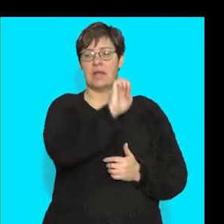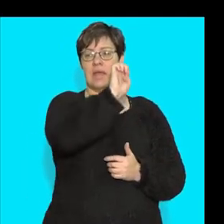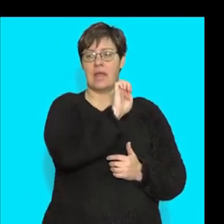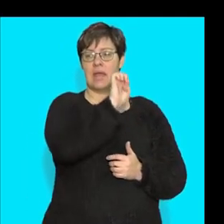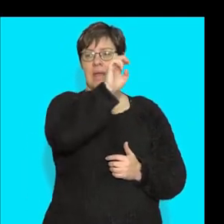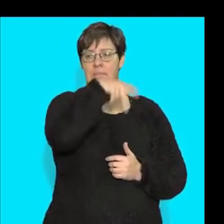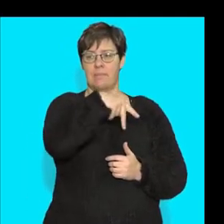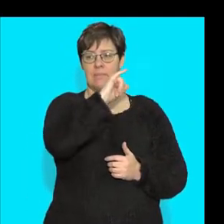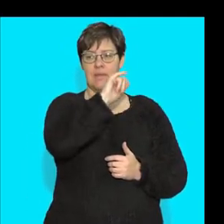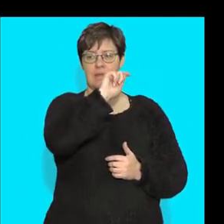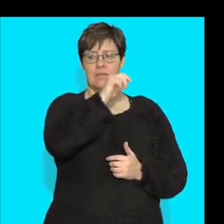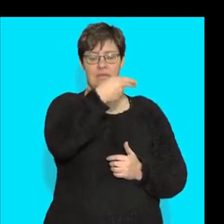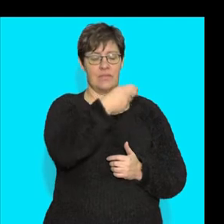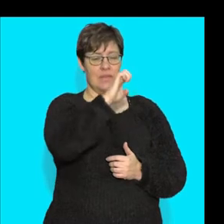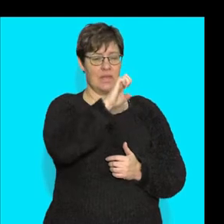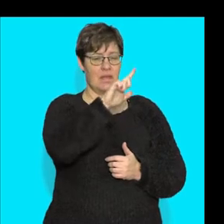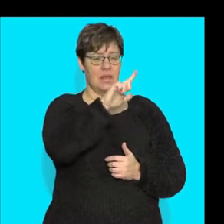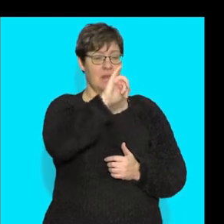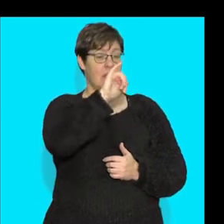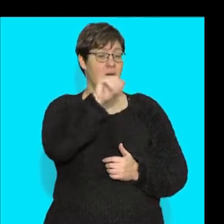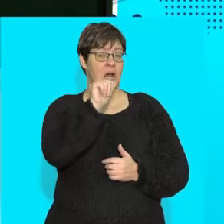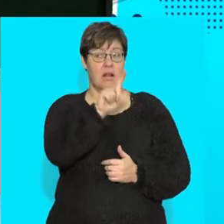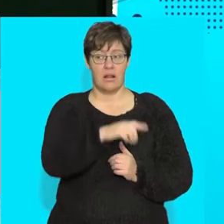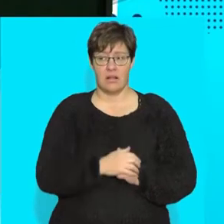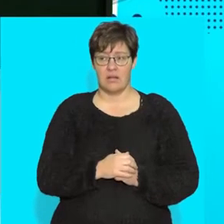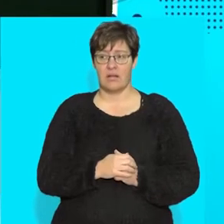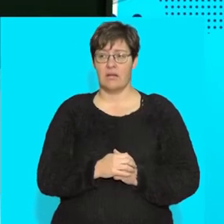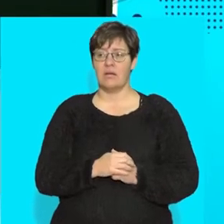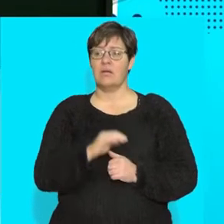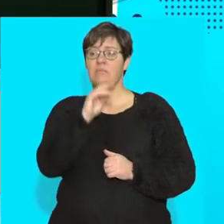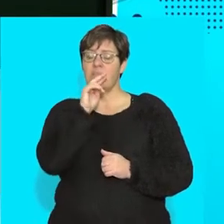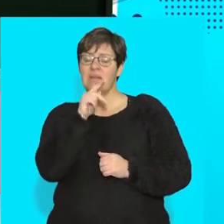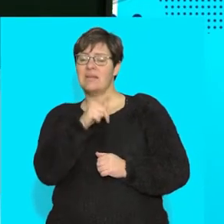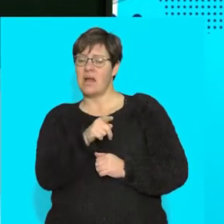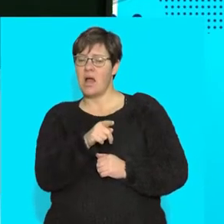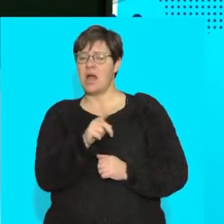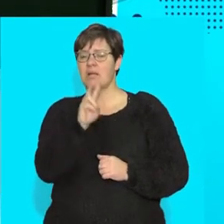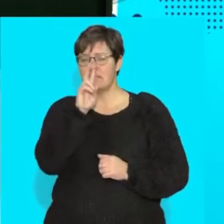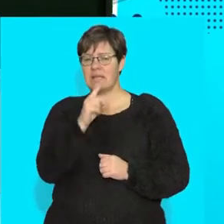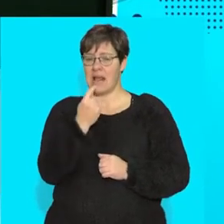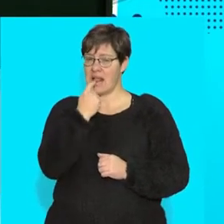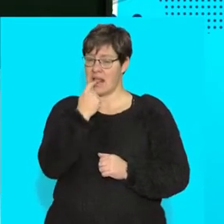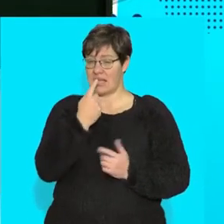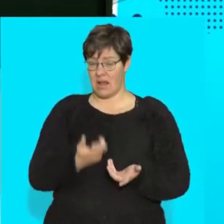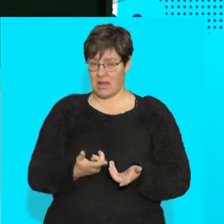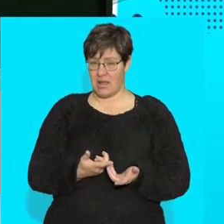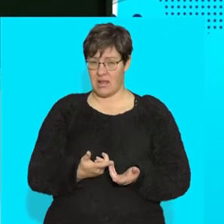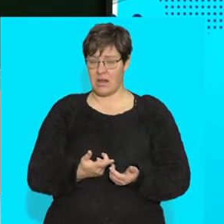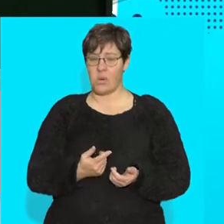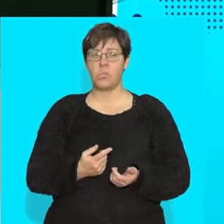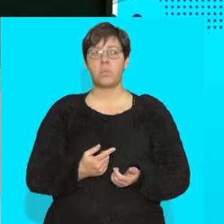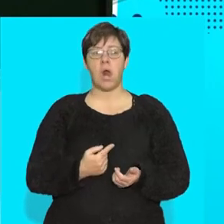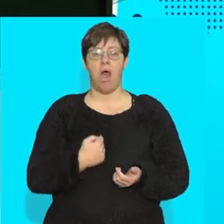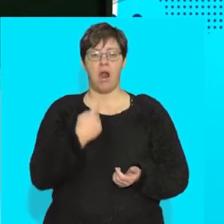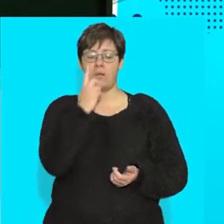epithelial tissue. What epithelial tissue means? It lined all the cavities. want you to take your tongue, all right,